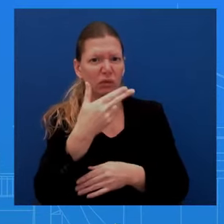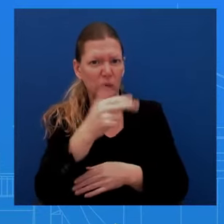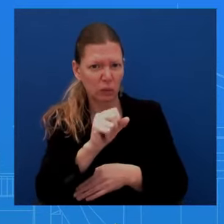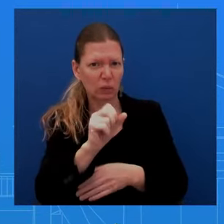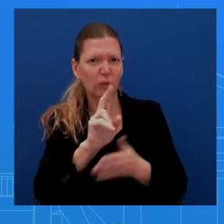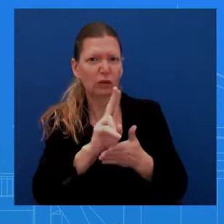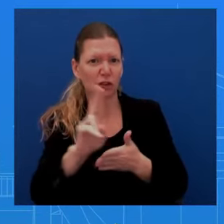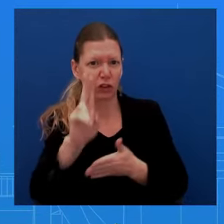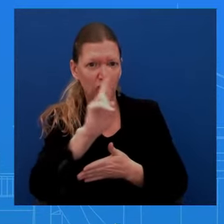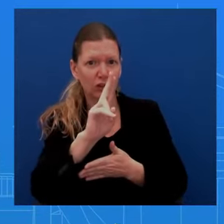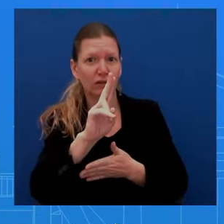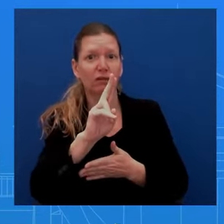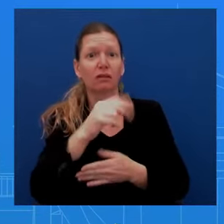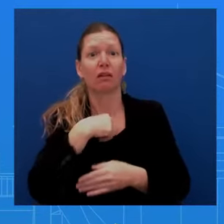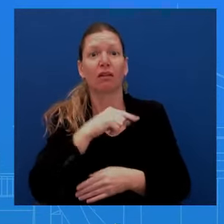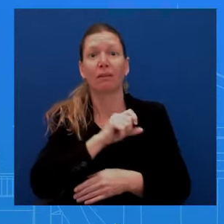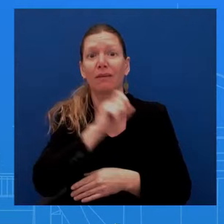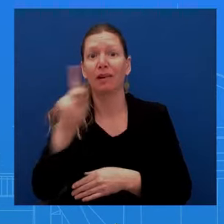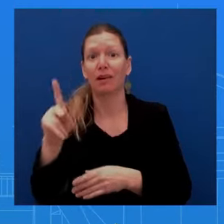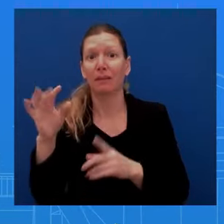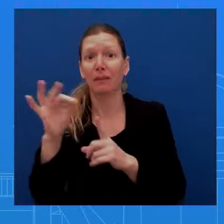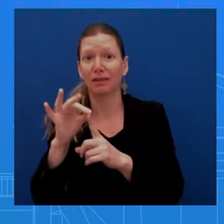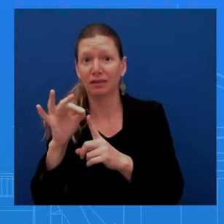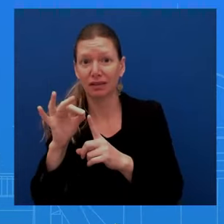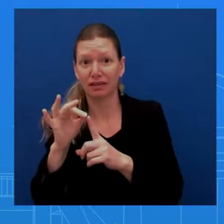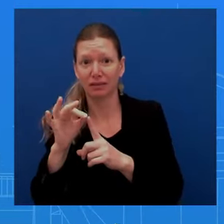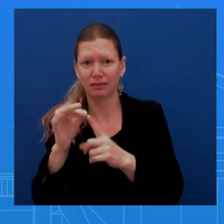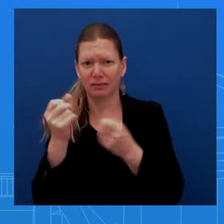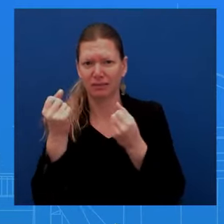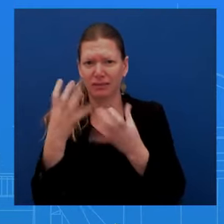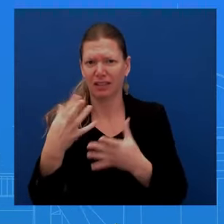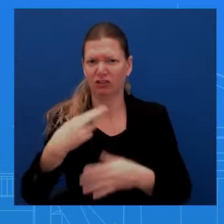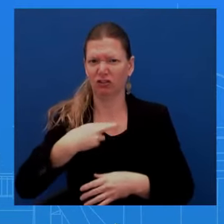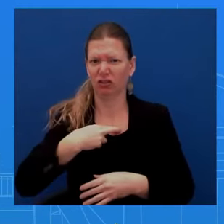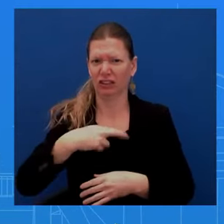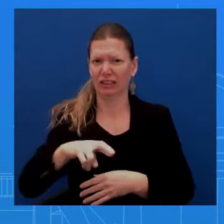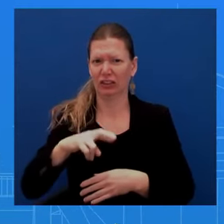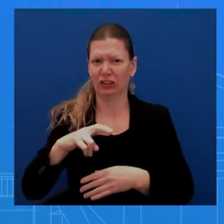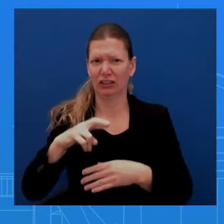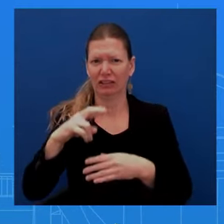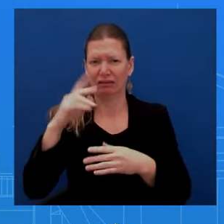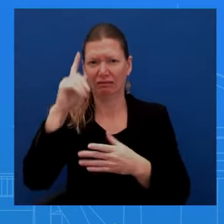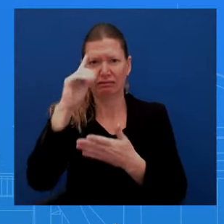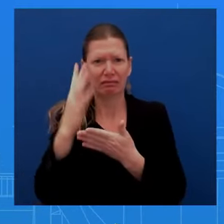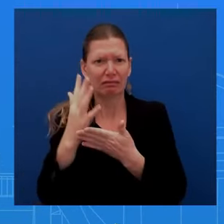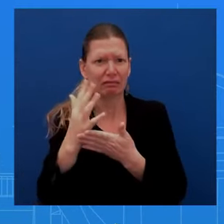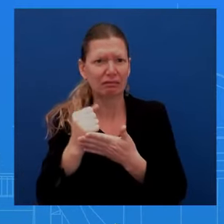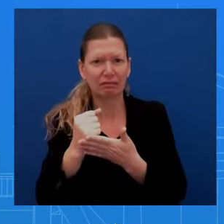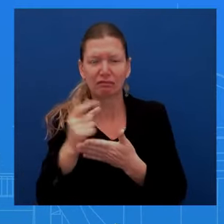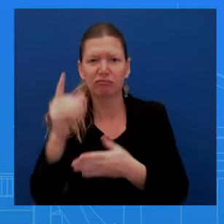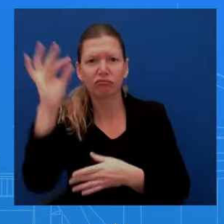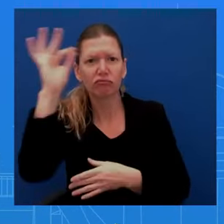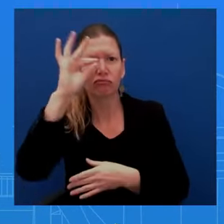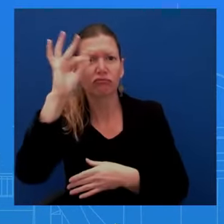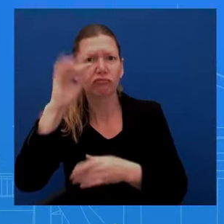no idea about Christianity. Then when I came here, I saw many Christians being fanatics as well. And then I hear you talking